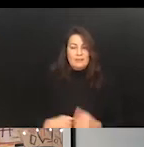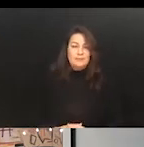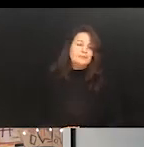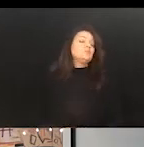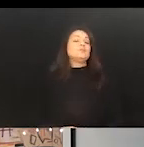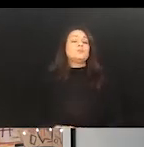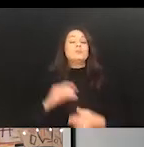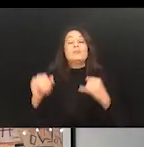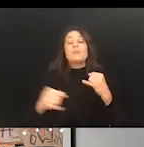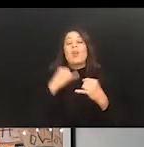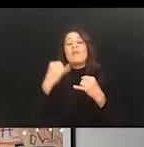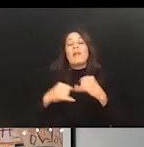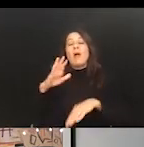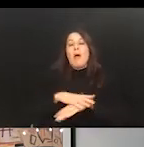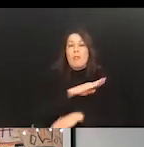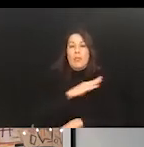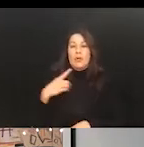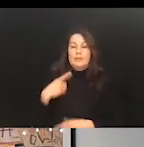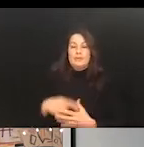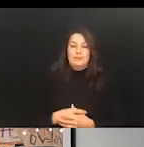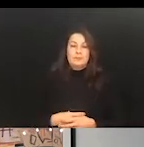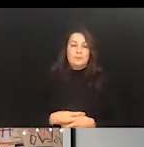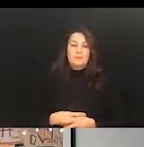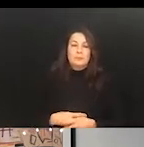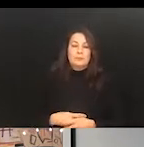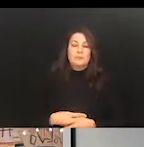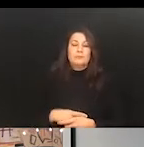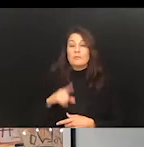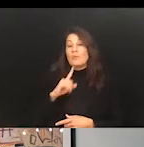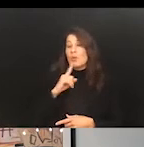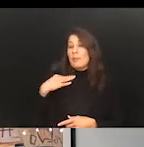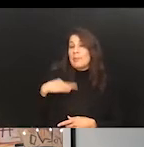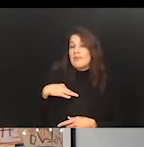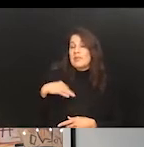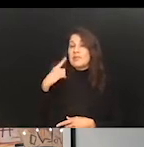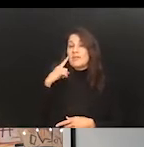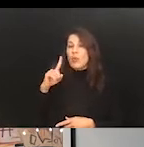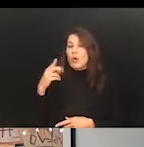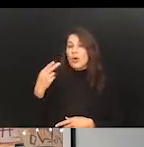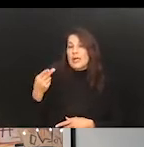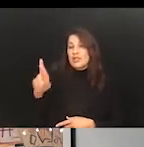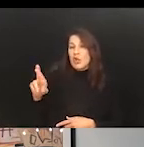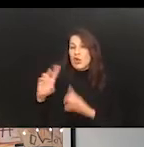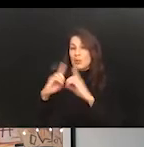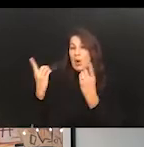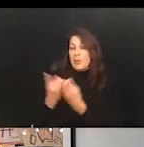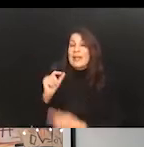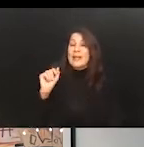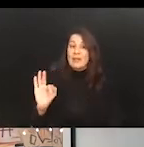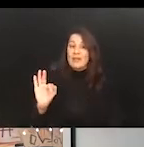And finally, onboarding. You know, there's some real benefits to a human resources department if